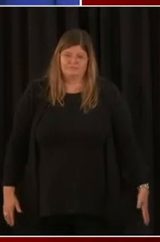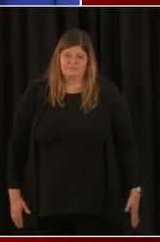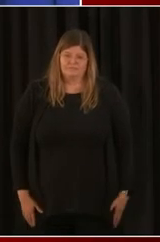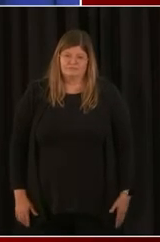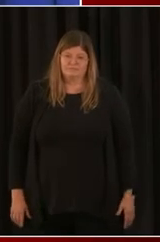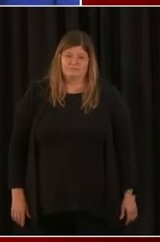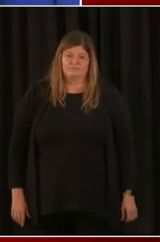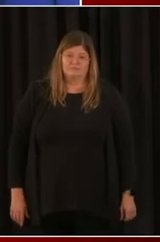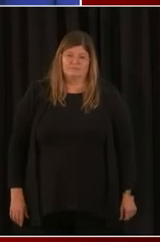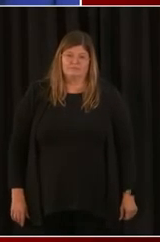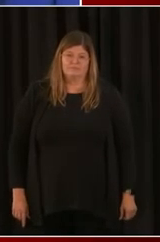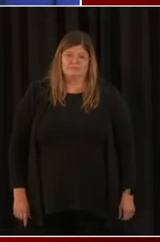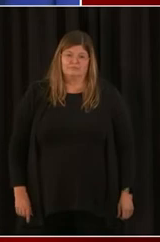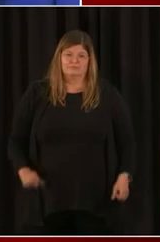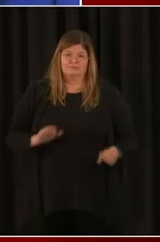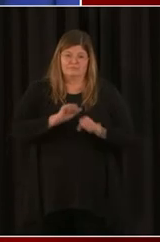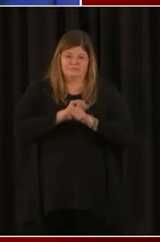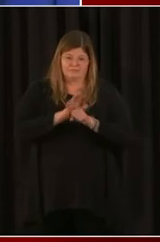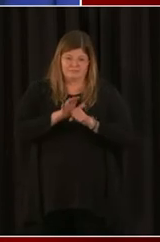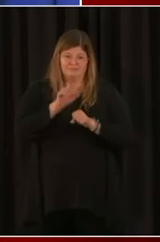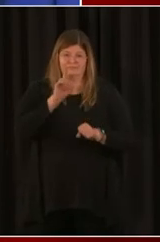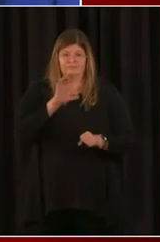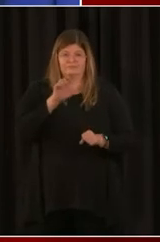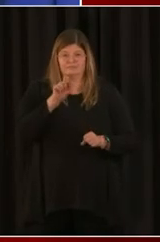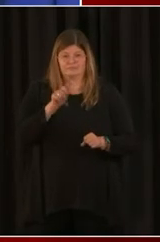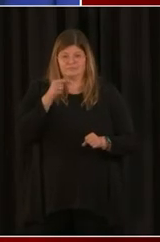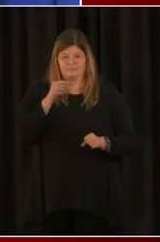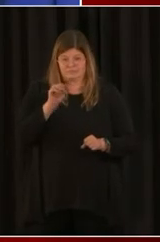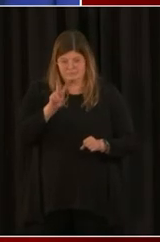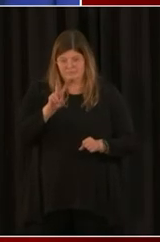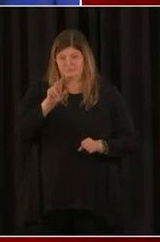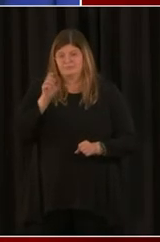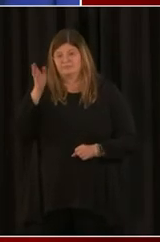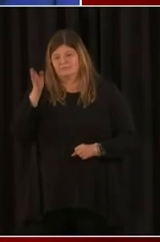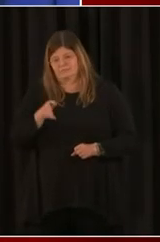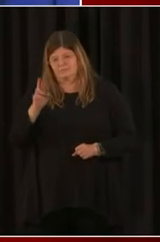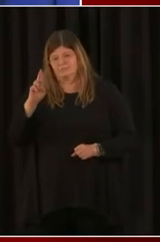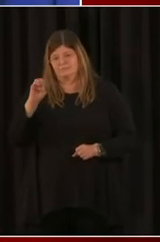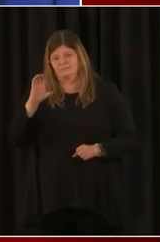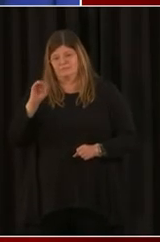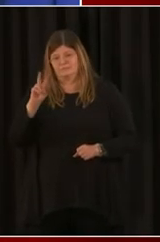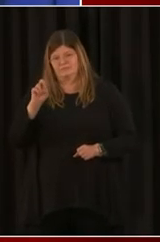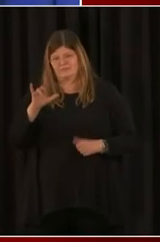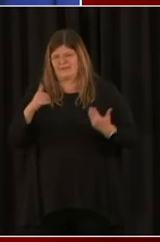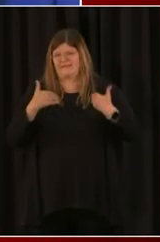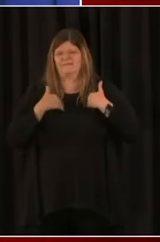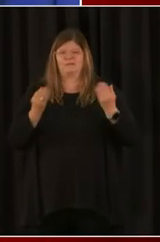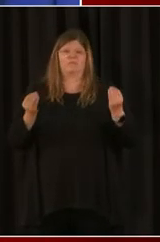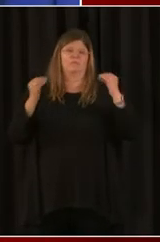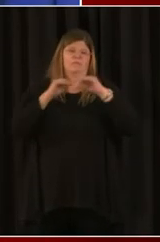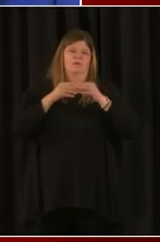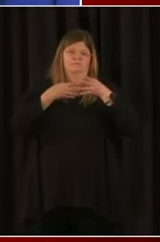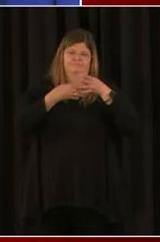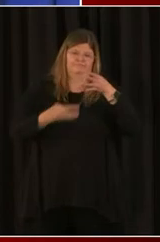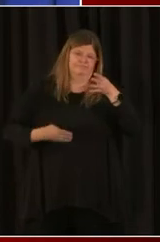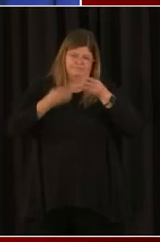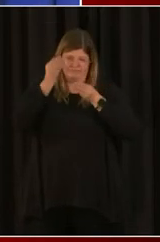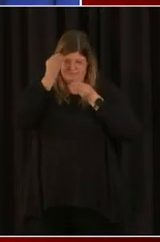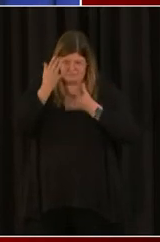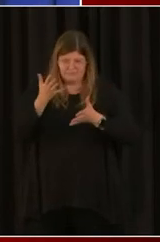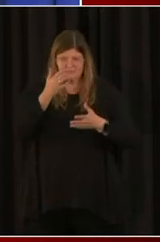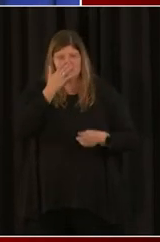information. We're also getting ready to launch our own site just on PPP, which is going to be